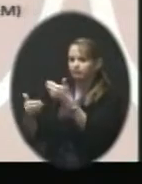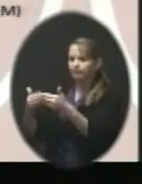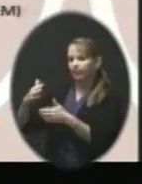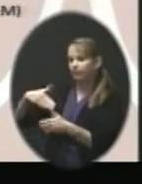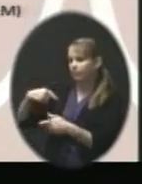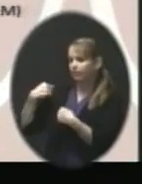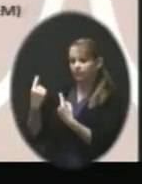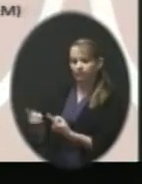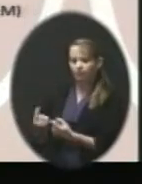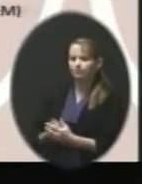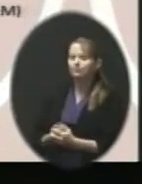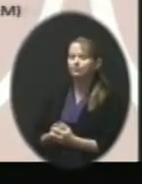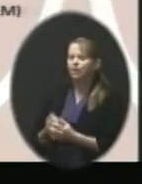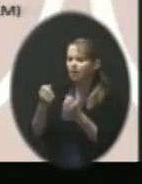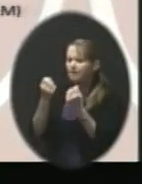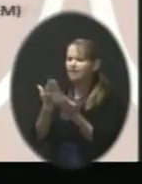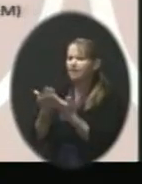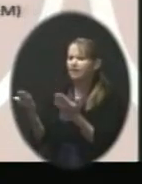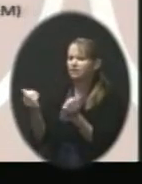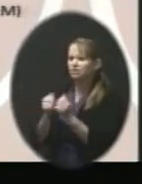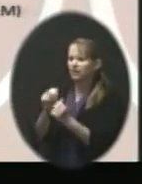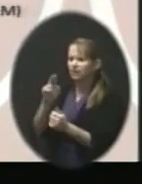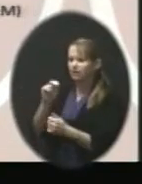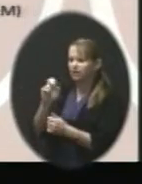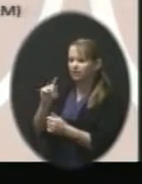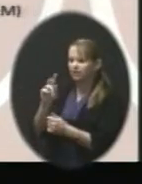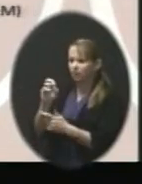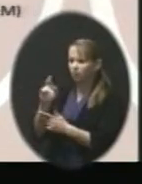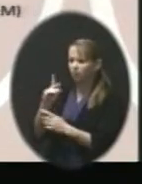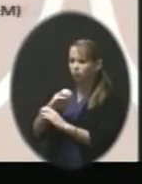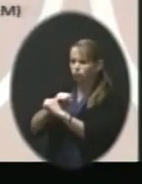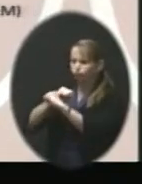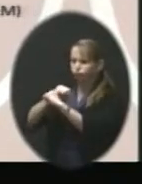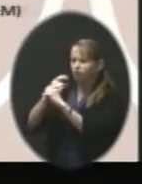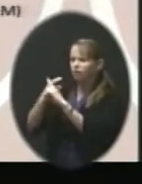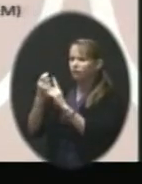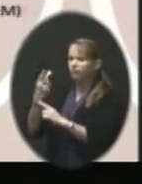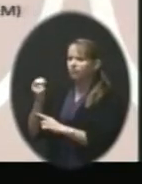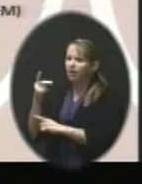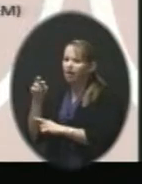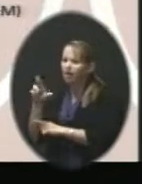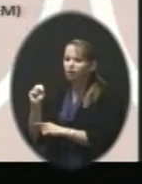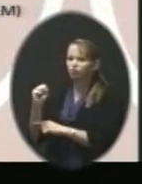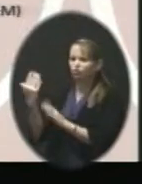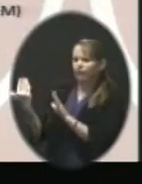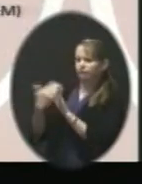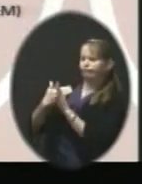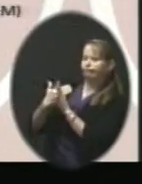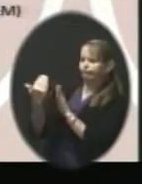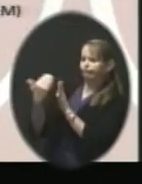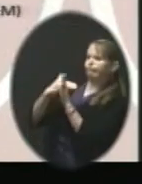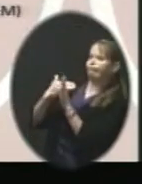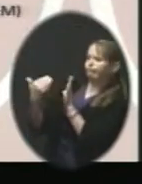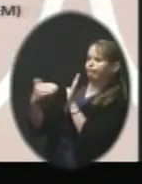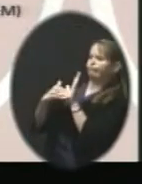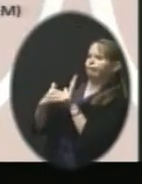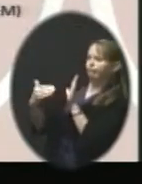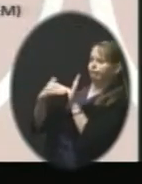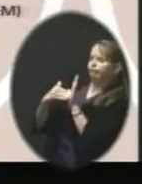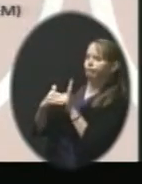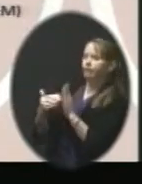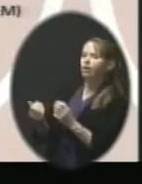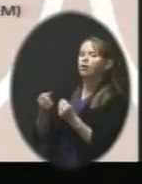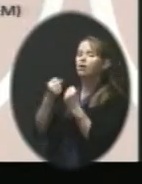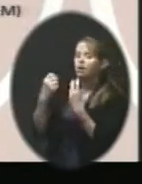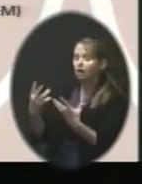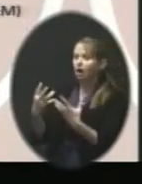a lot of things that we do on the network to protect us from hackers and intrusions. We have a lot of appliances that sit